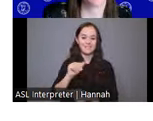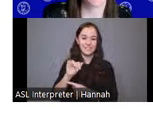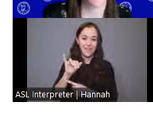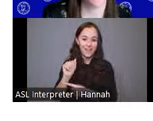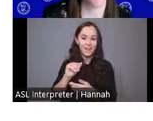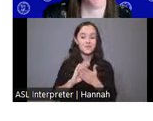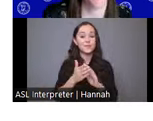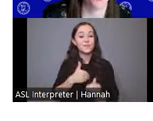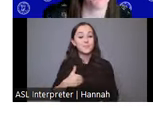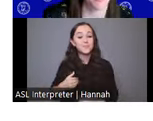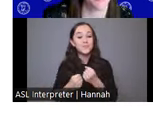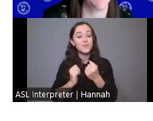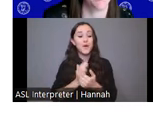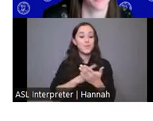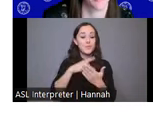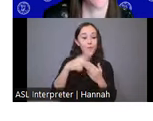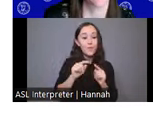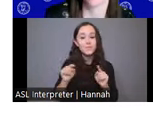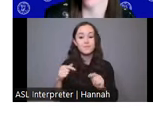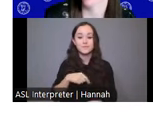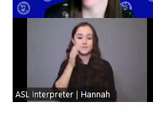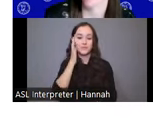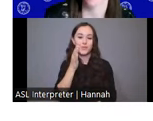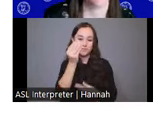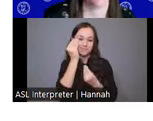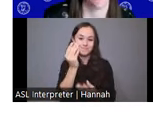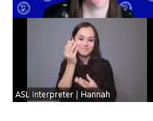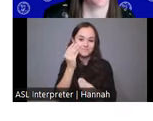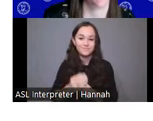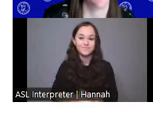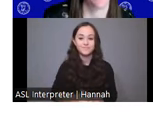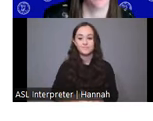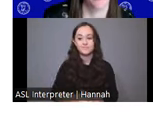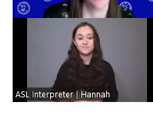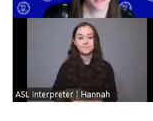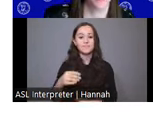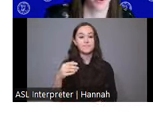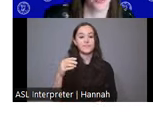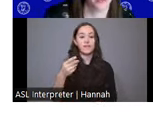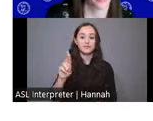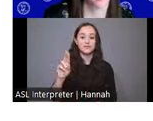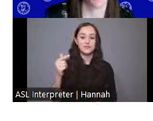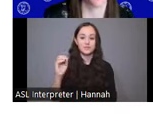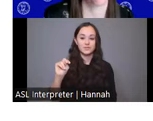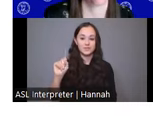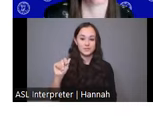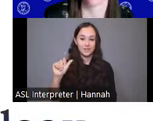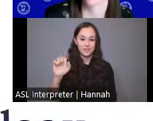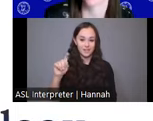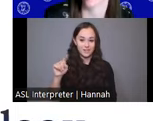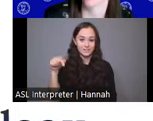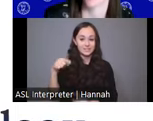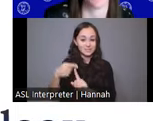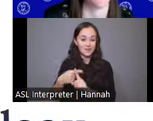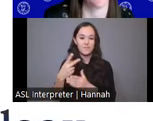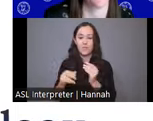our programs. We'll keep you informed. Dr. Gonzalez's talk this month, or both of her talks this month, are part of a